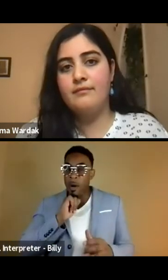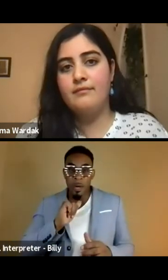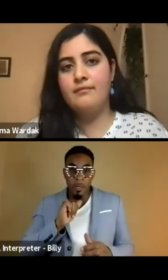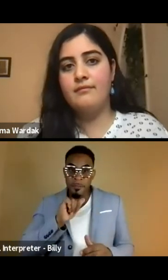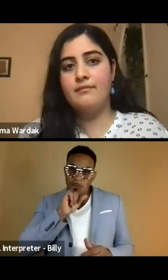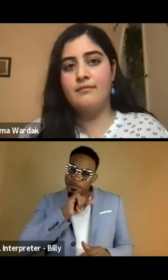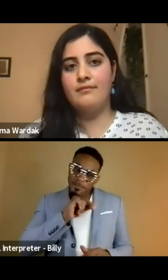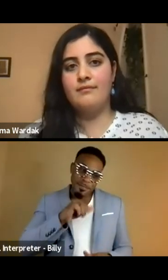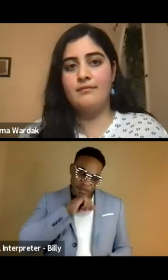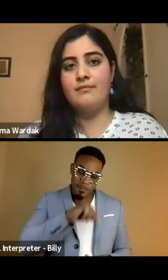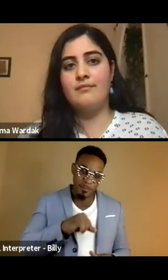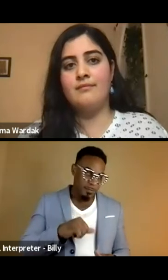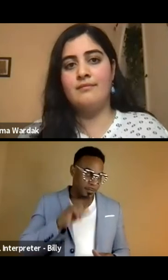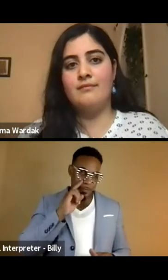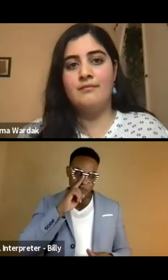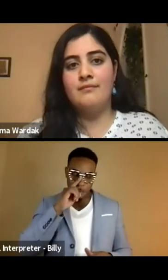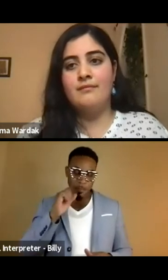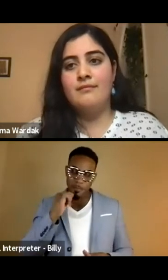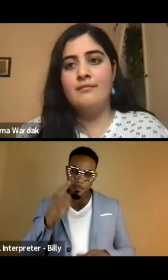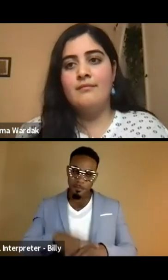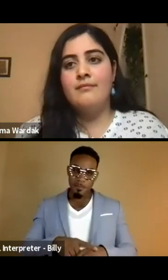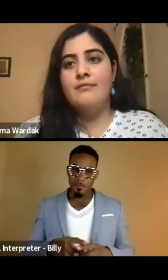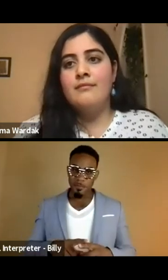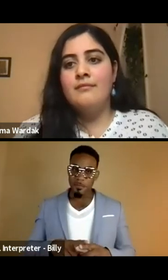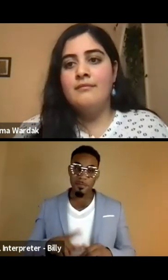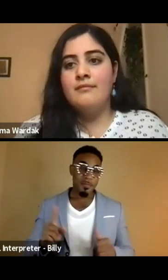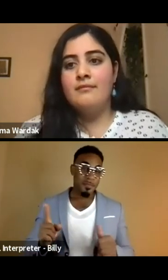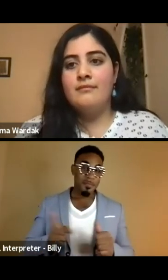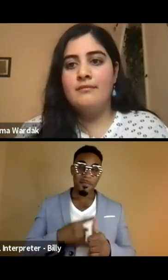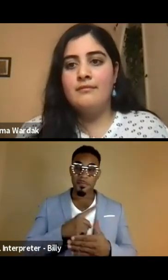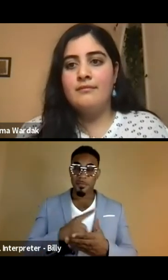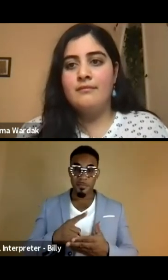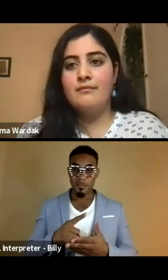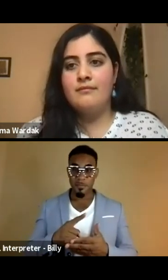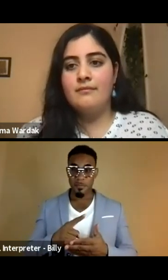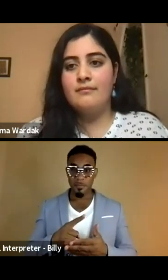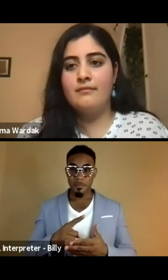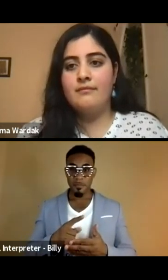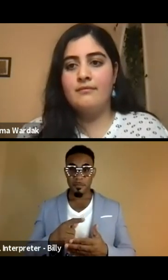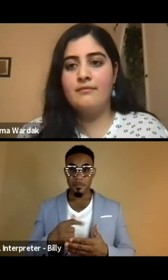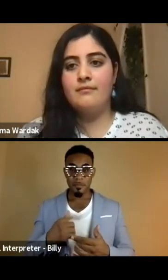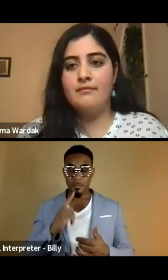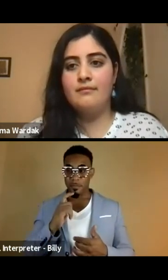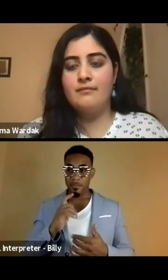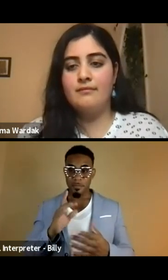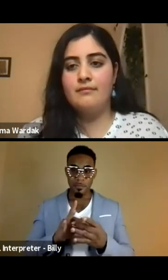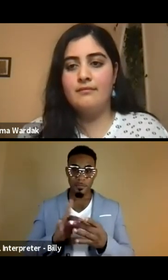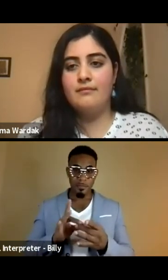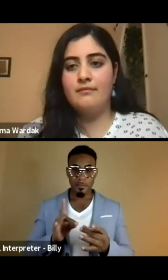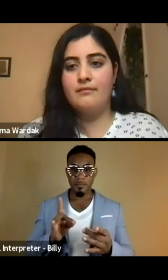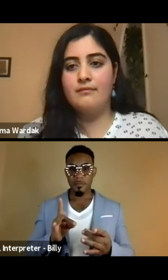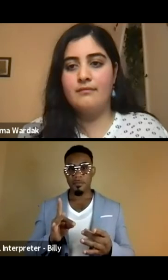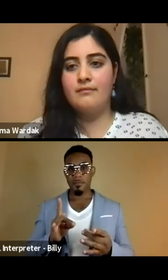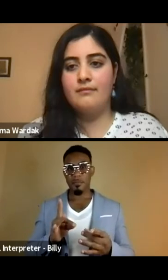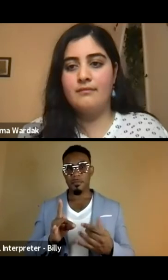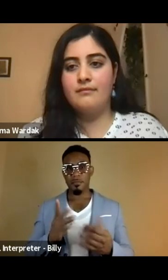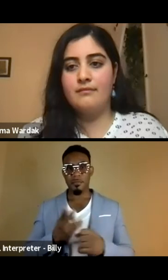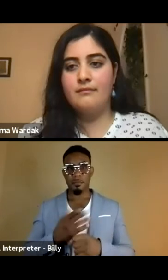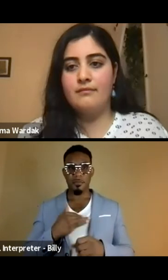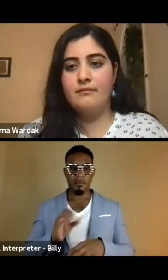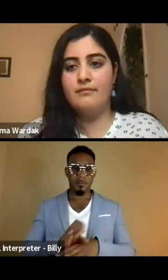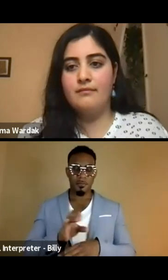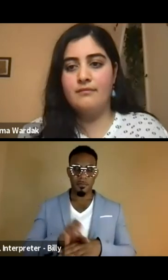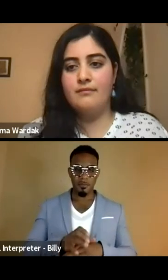a Twitter fan and I'm on Twitter all the time. The first week I was messaging, using my